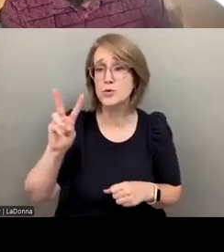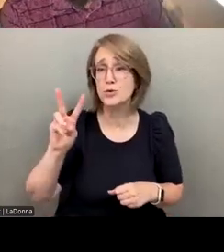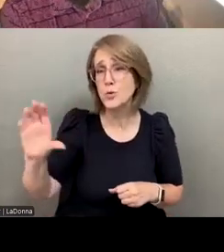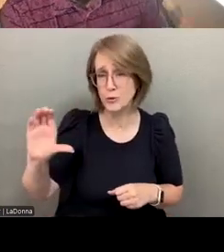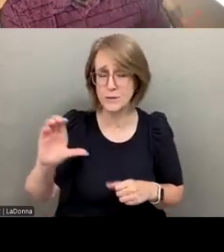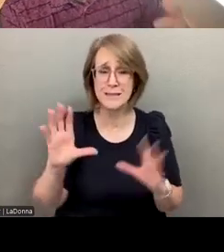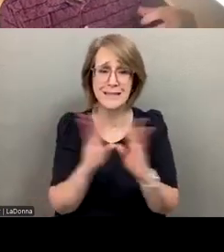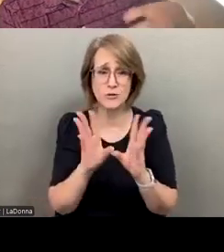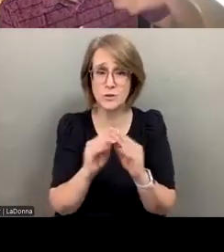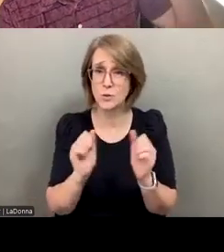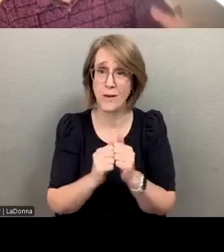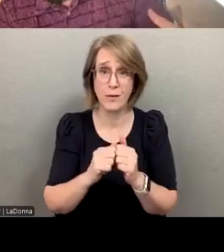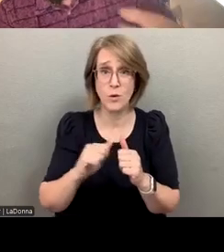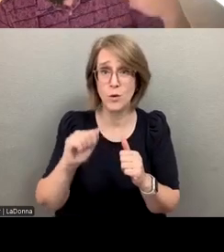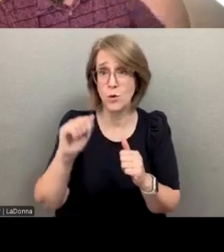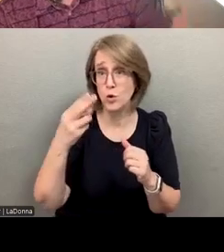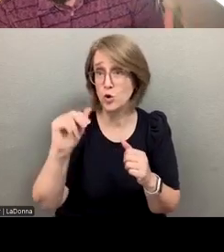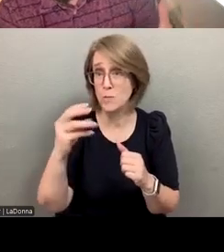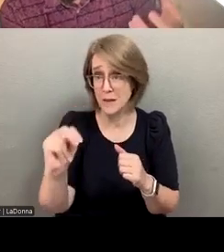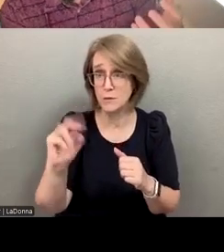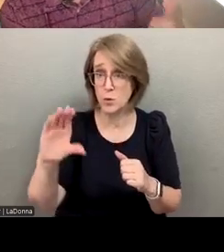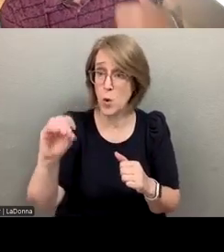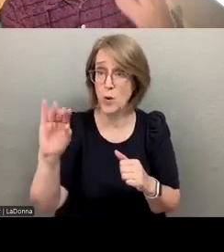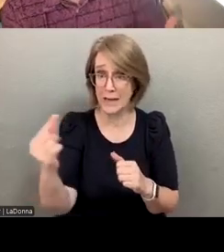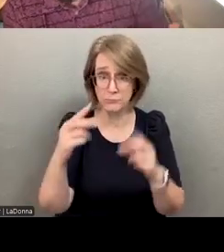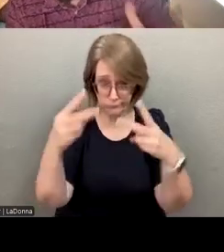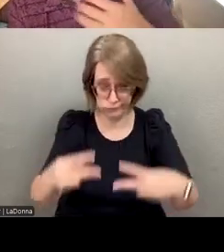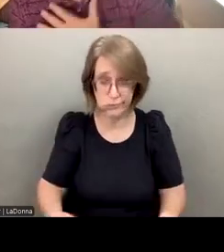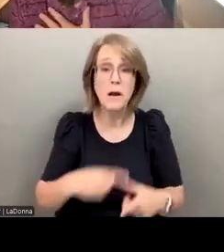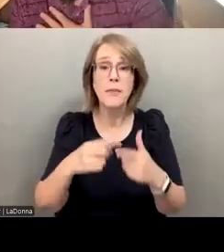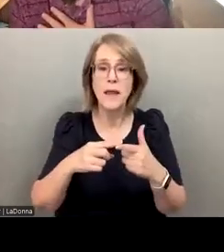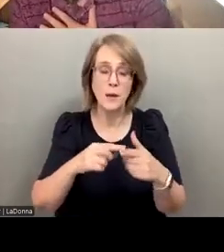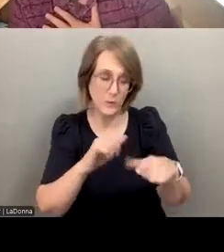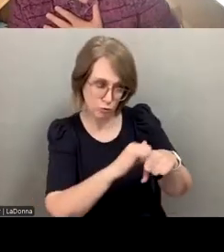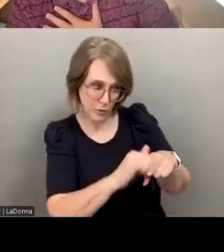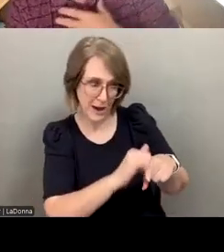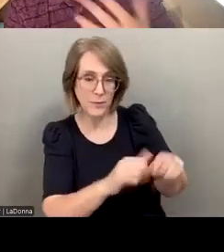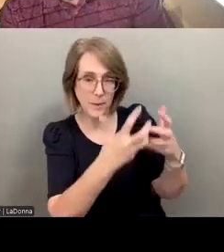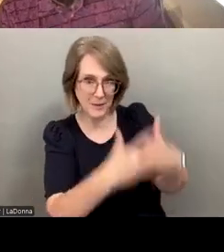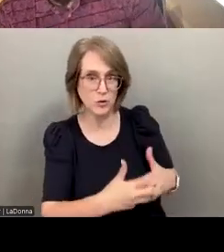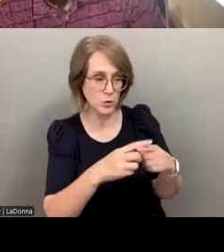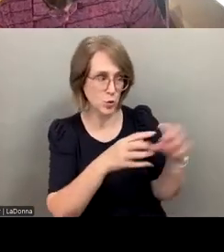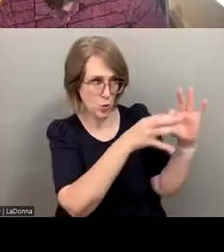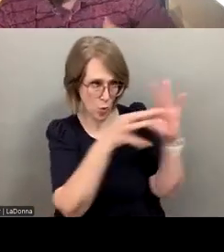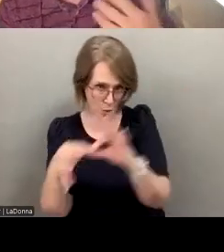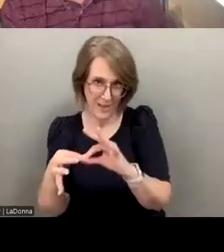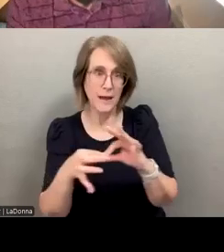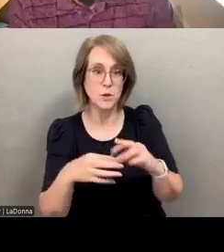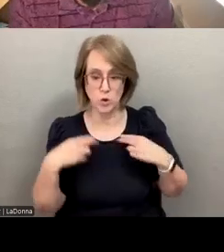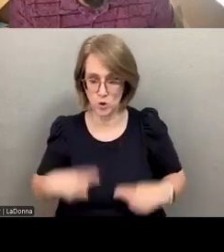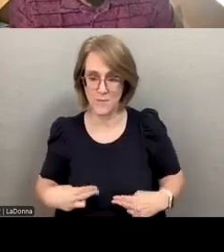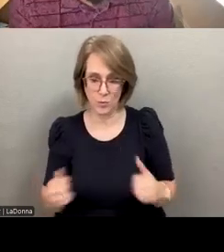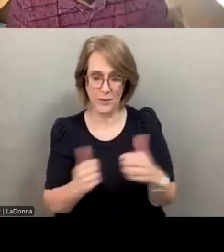were coded by humans and then used that data to train a machine that could correlate human ratings with machine ratings and show